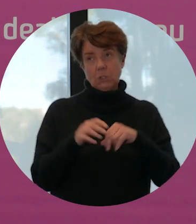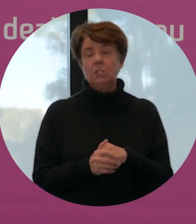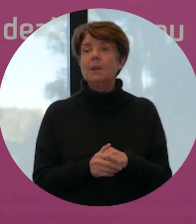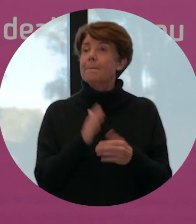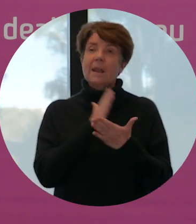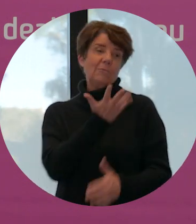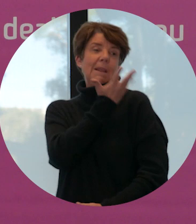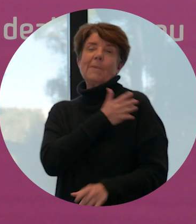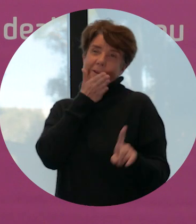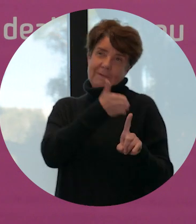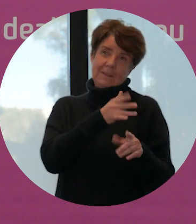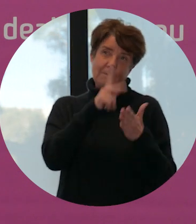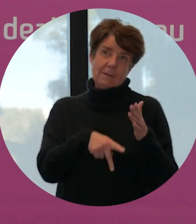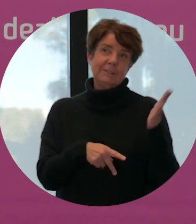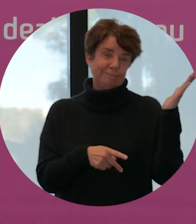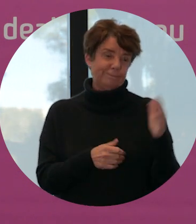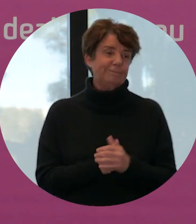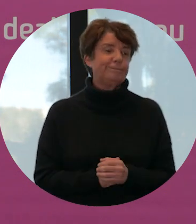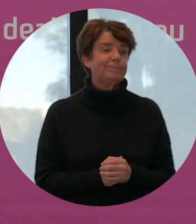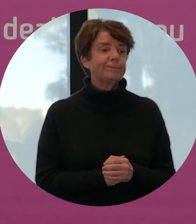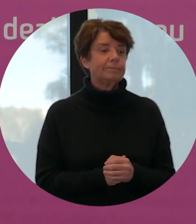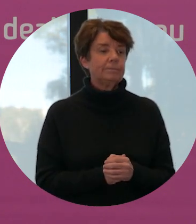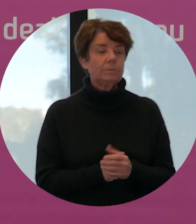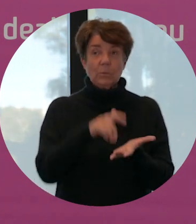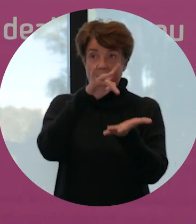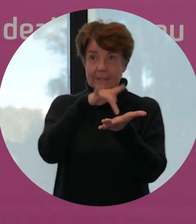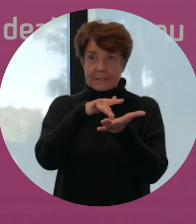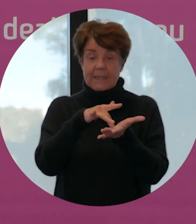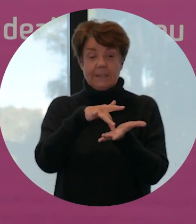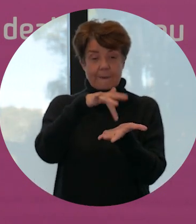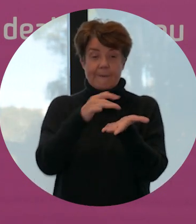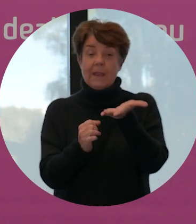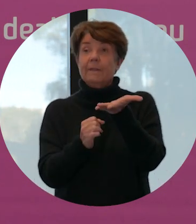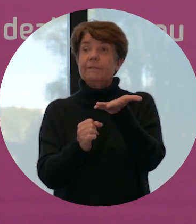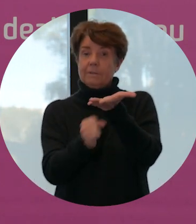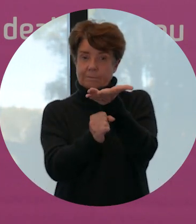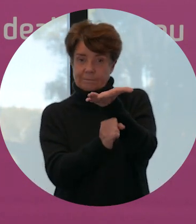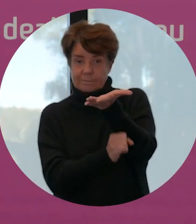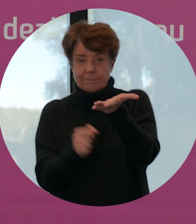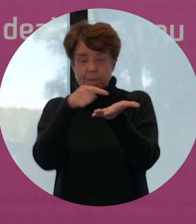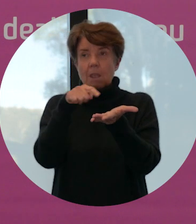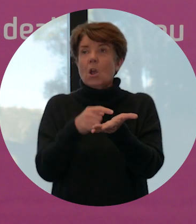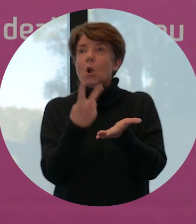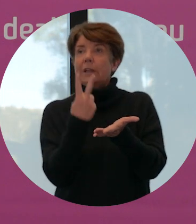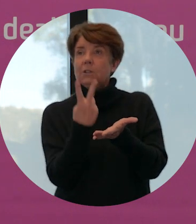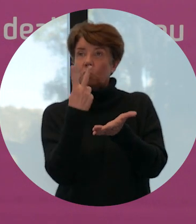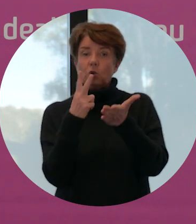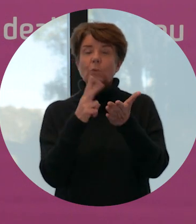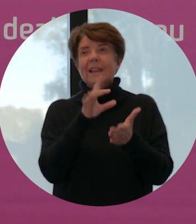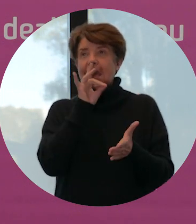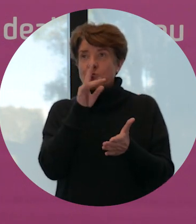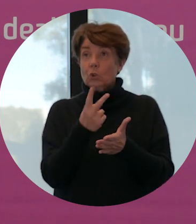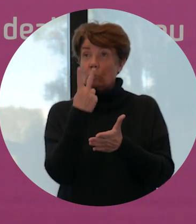it's the part that I'm most proud of. So to start, the sensor is built on top of a tiny electrode that's only two centimeters wide.